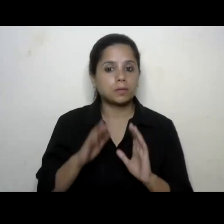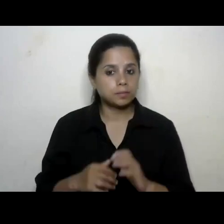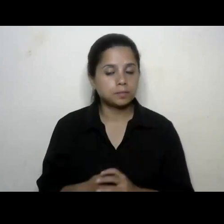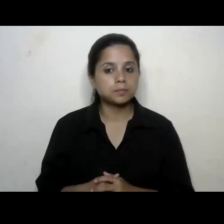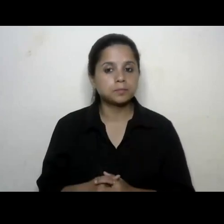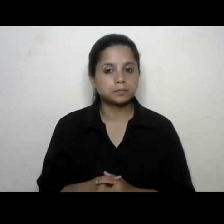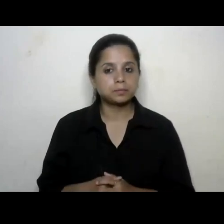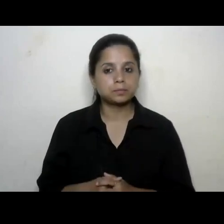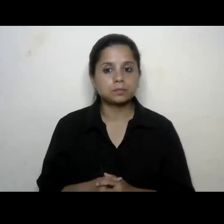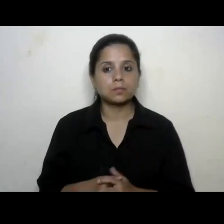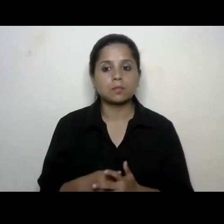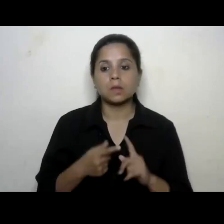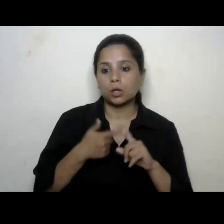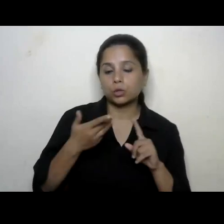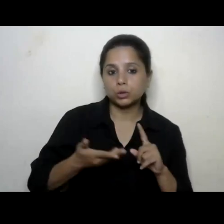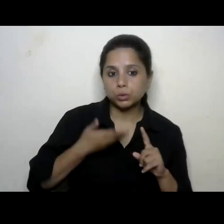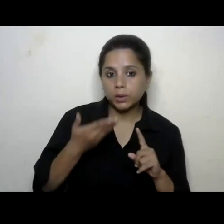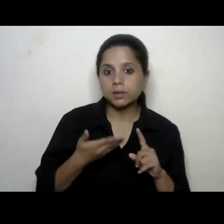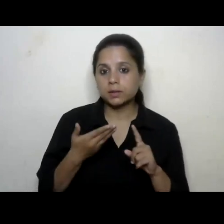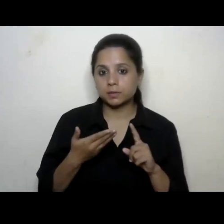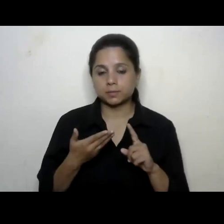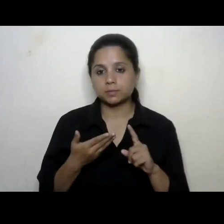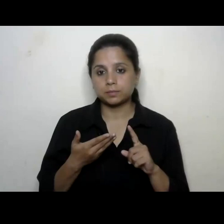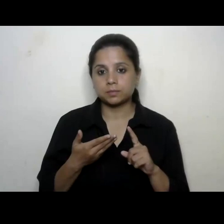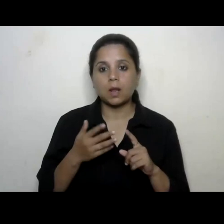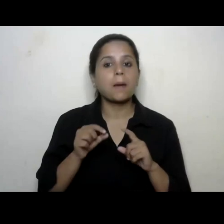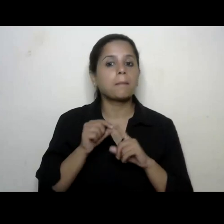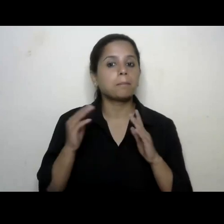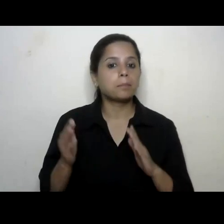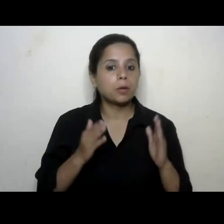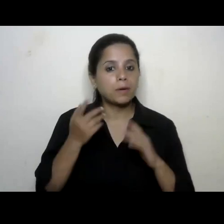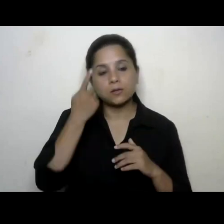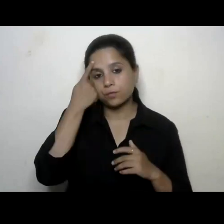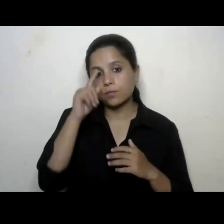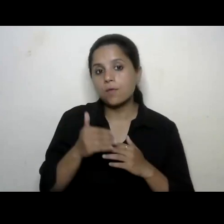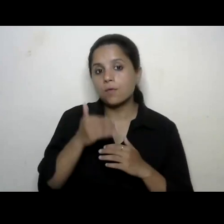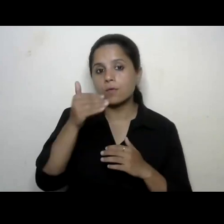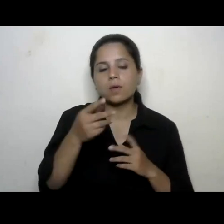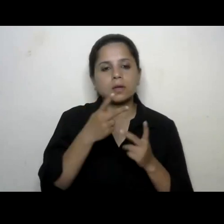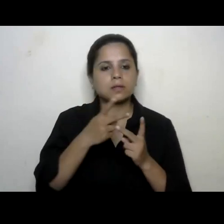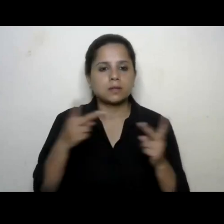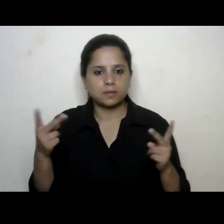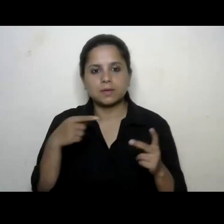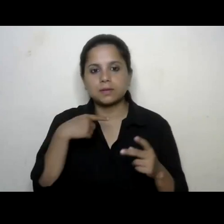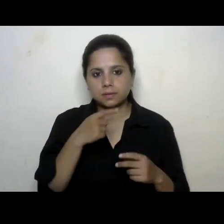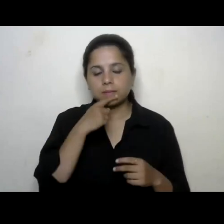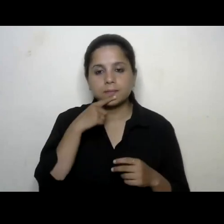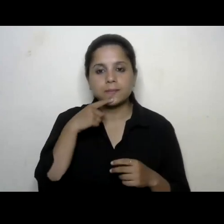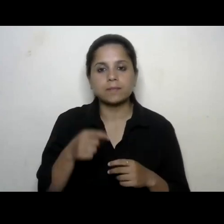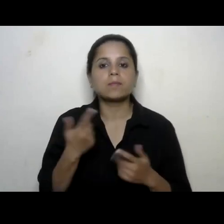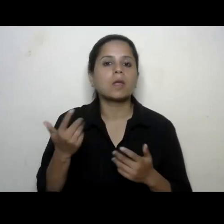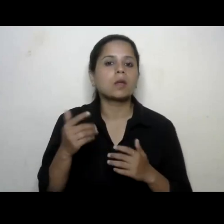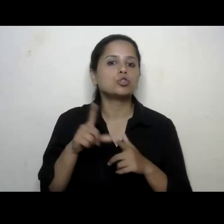training and preparation for various career level